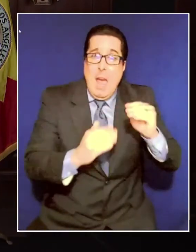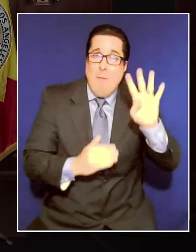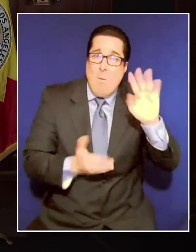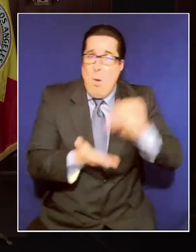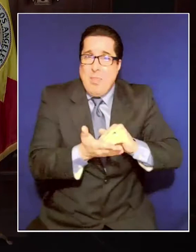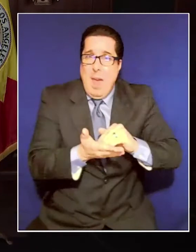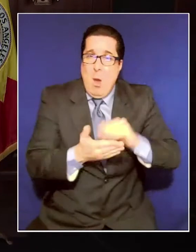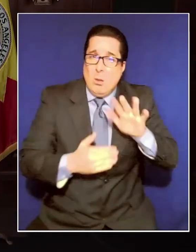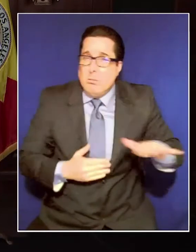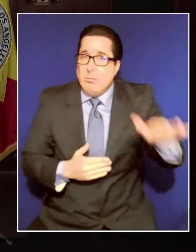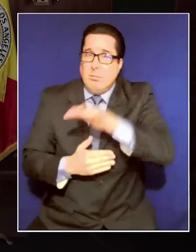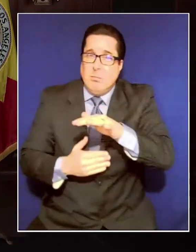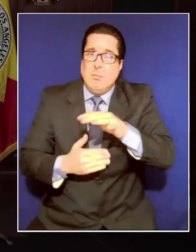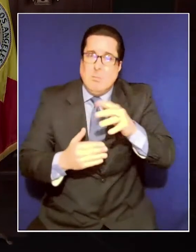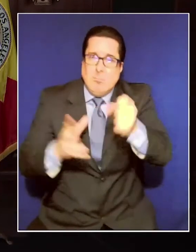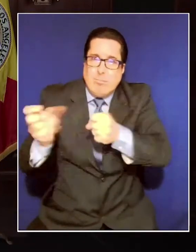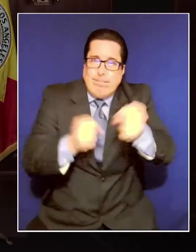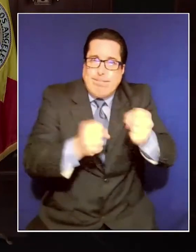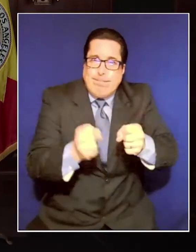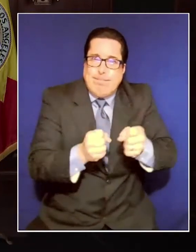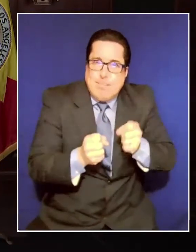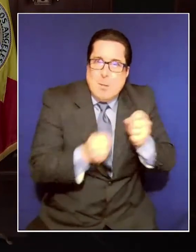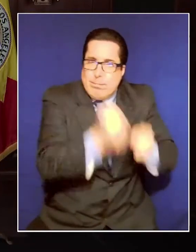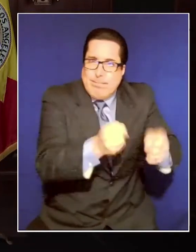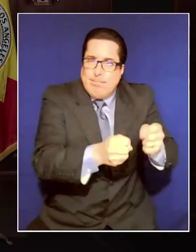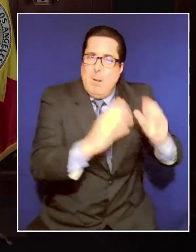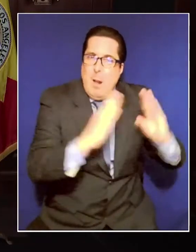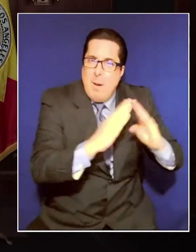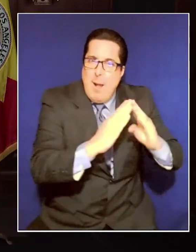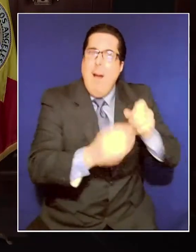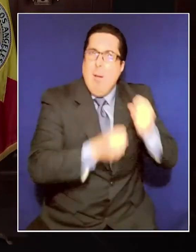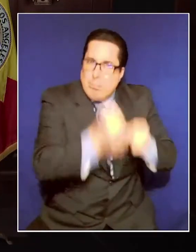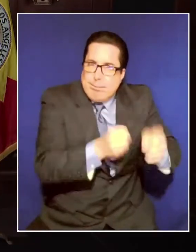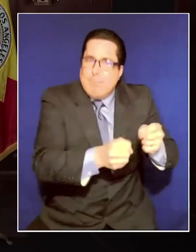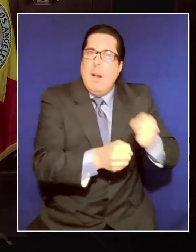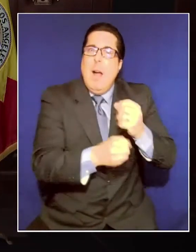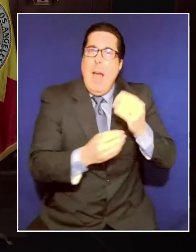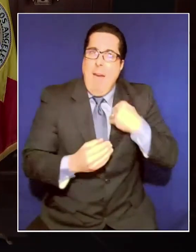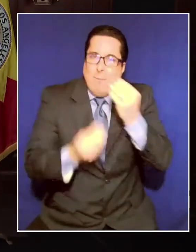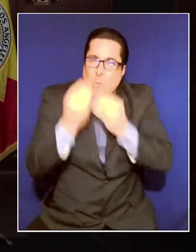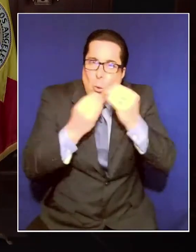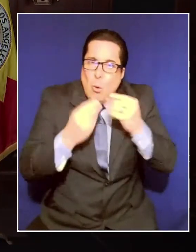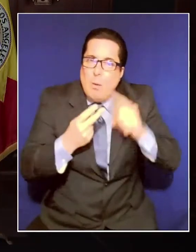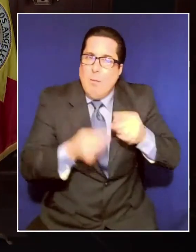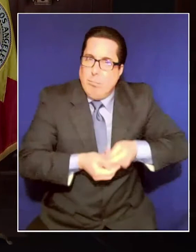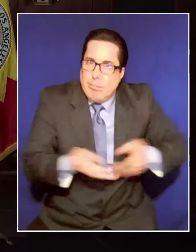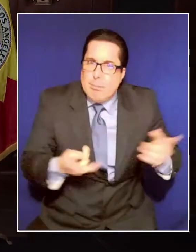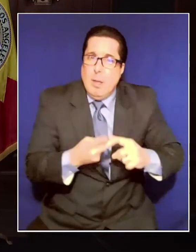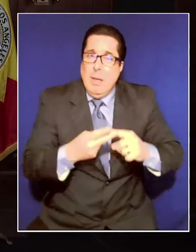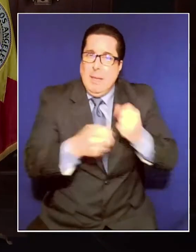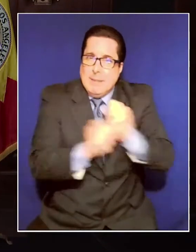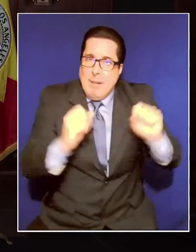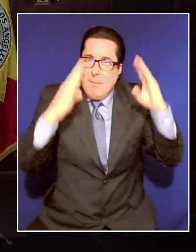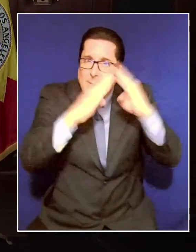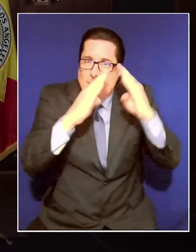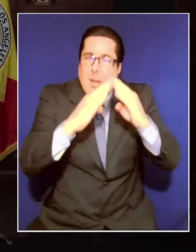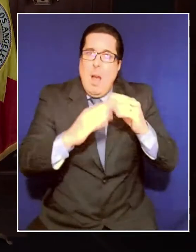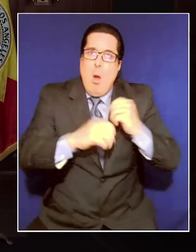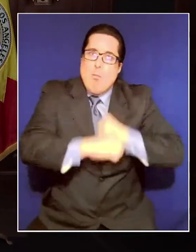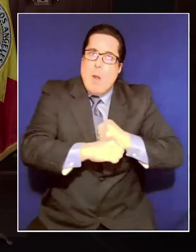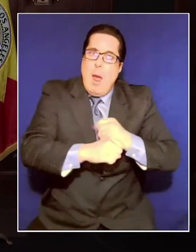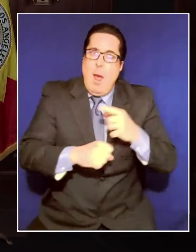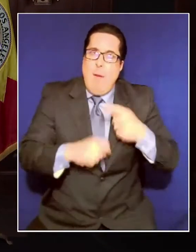indoors, with meals, with safety, with a warm place to be, protected from the elements, and off the streets.